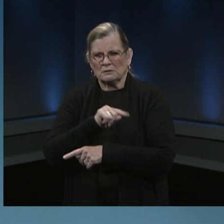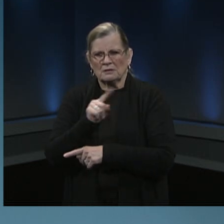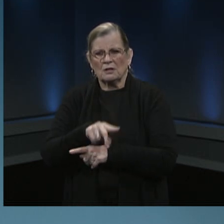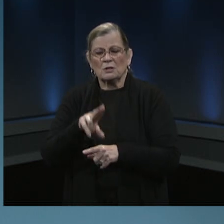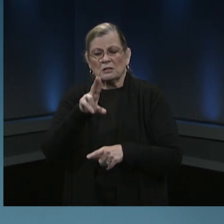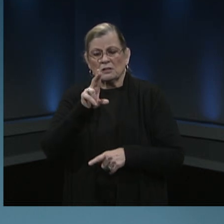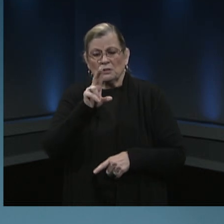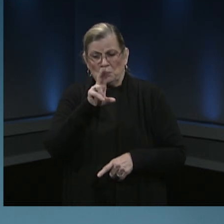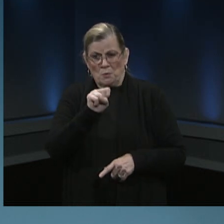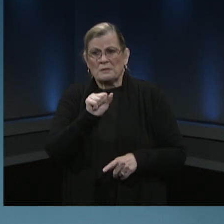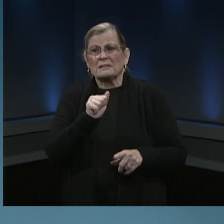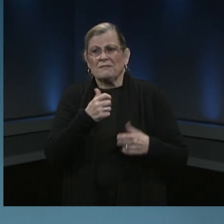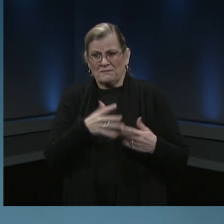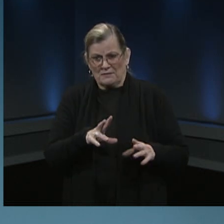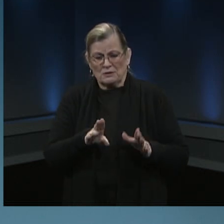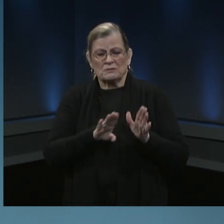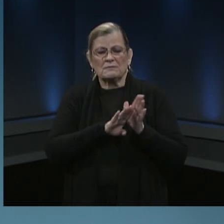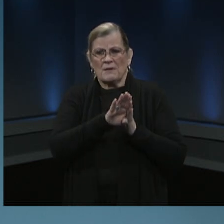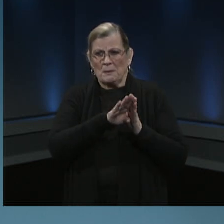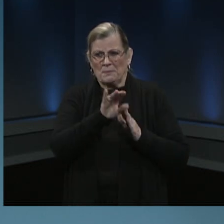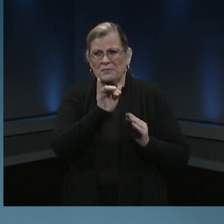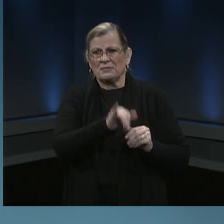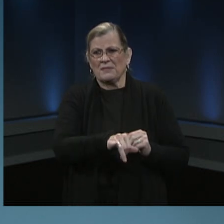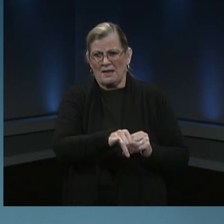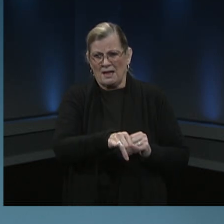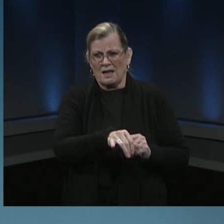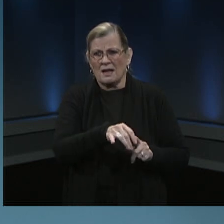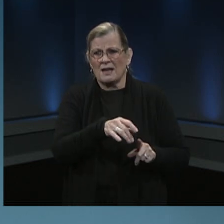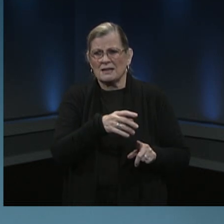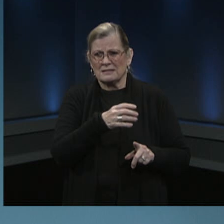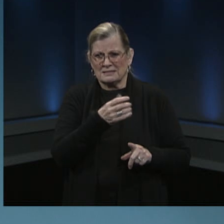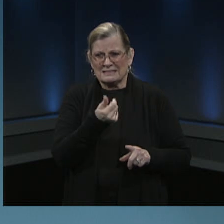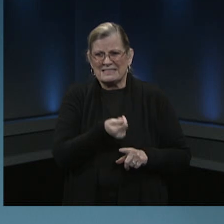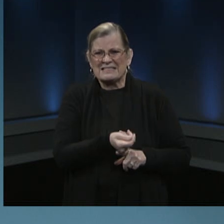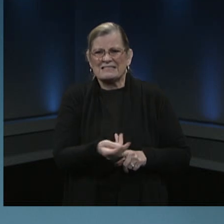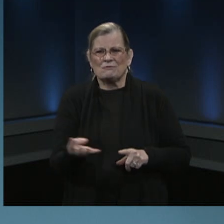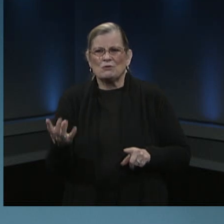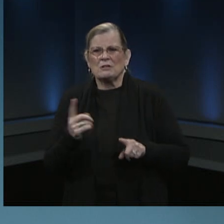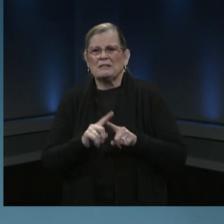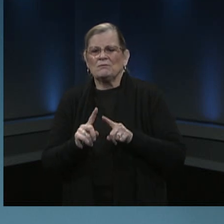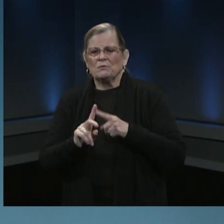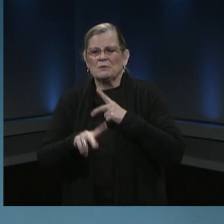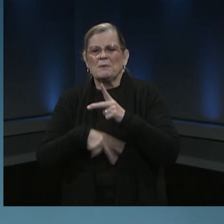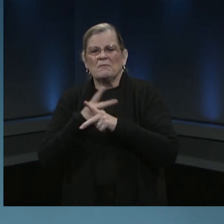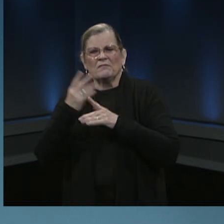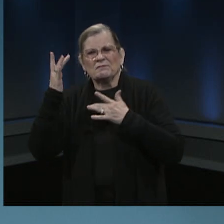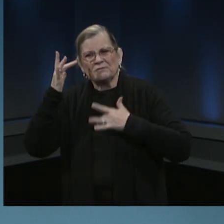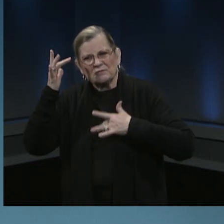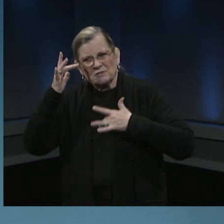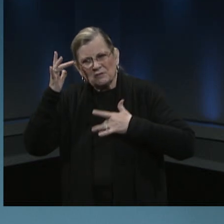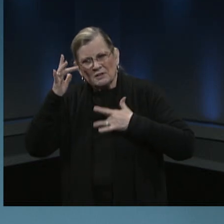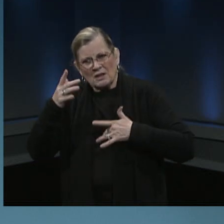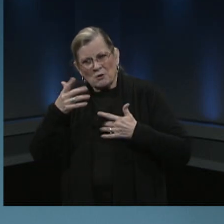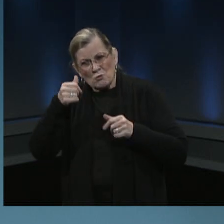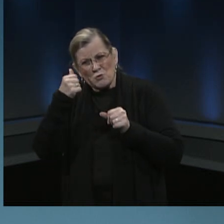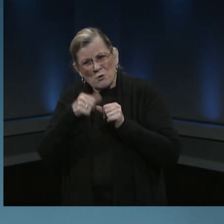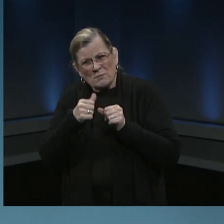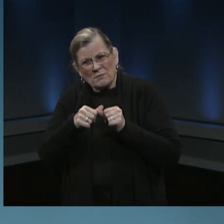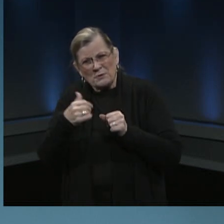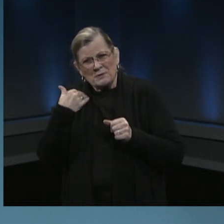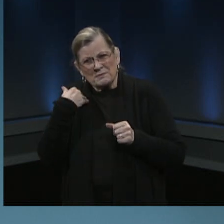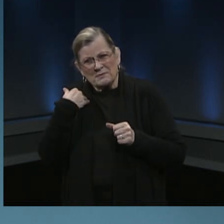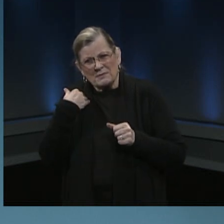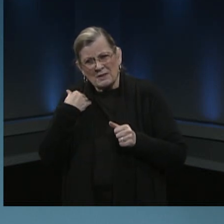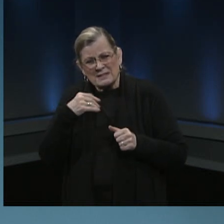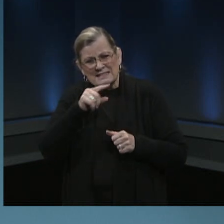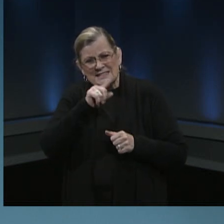developed for a number of emerging health threats so if you remember uh zika virus from a couple years ago